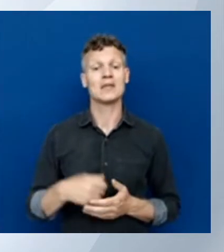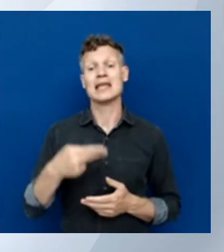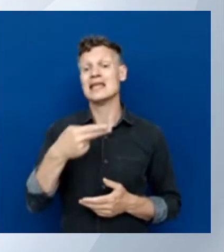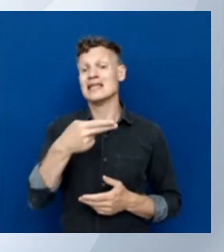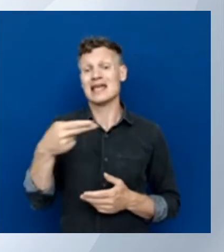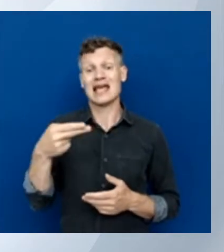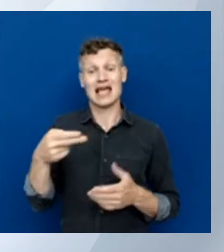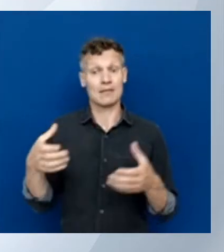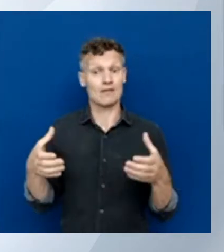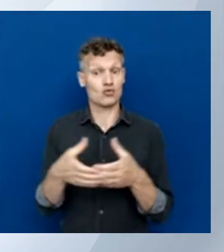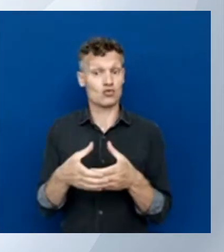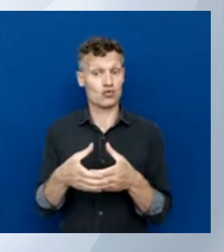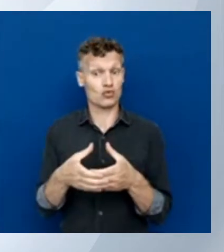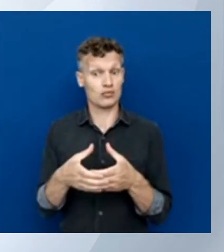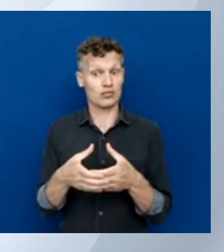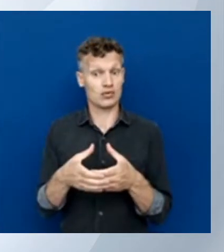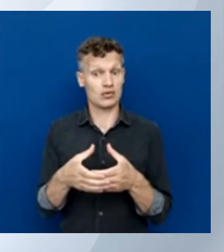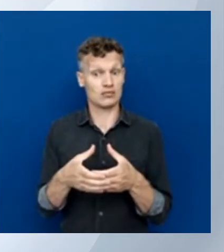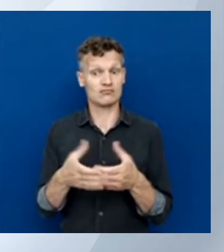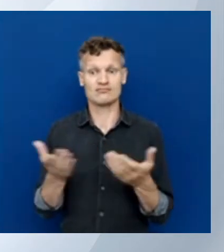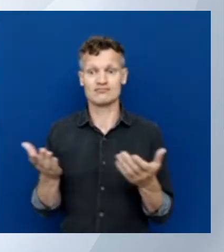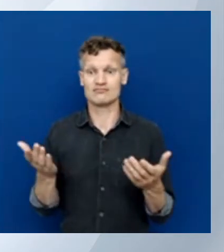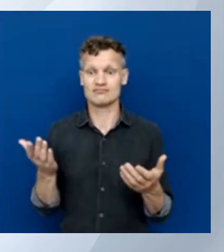at example two.